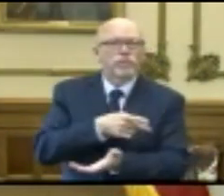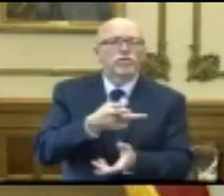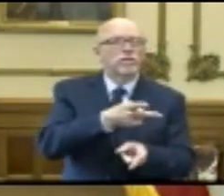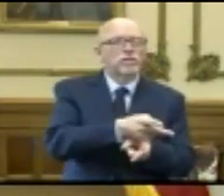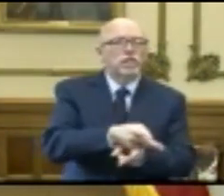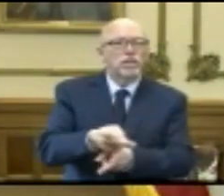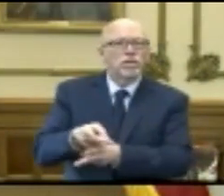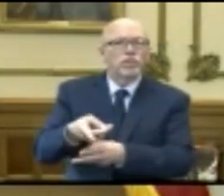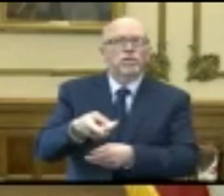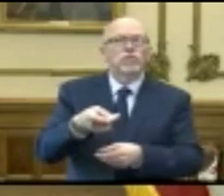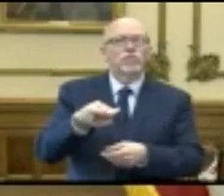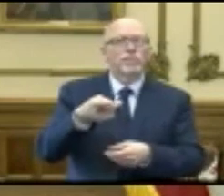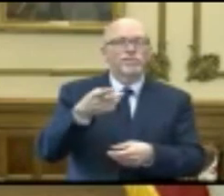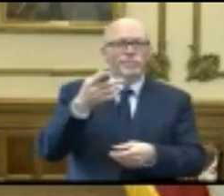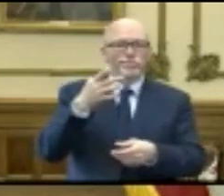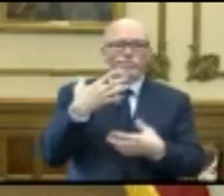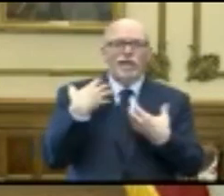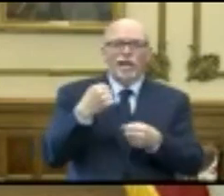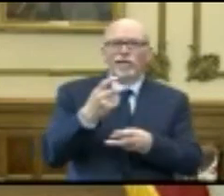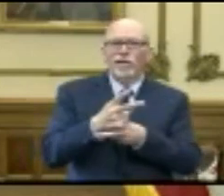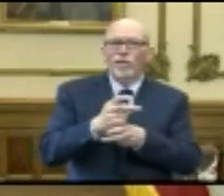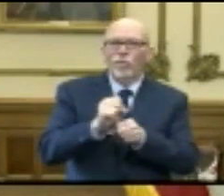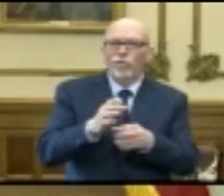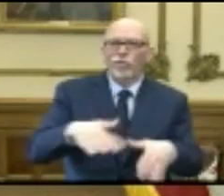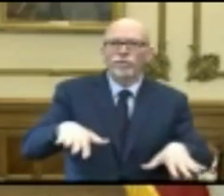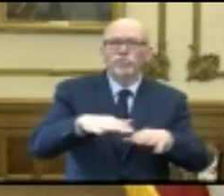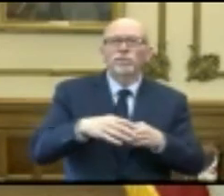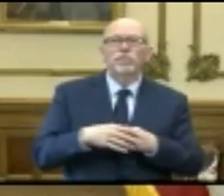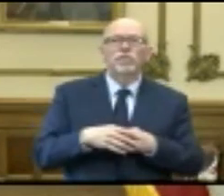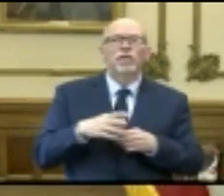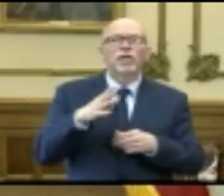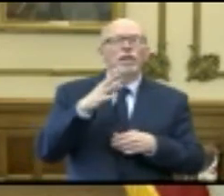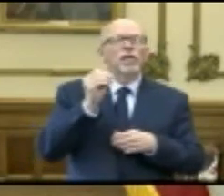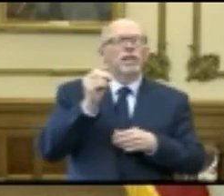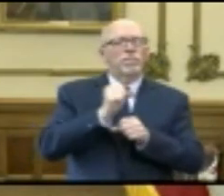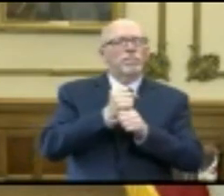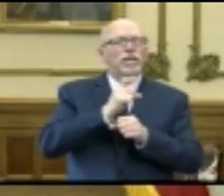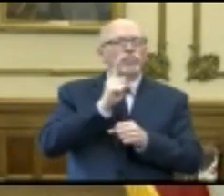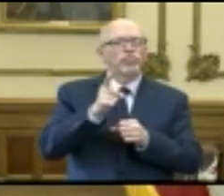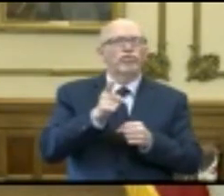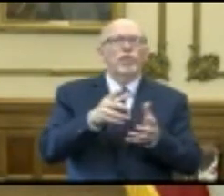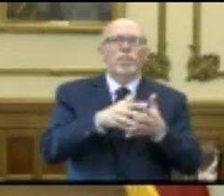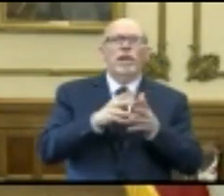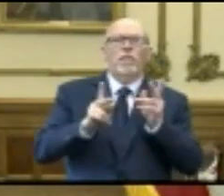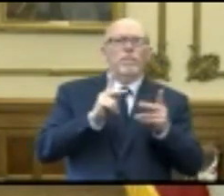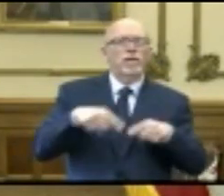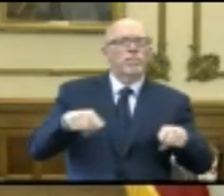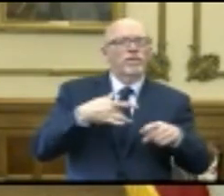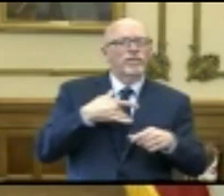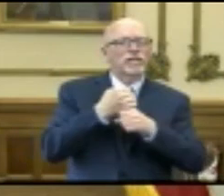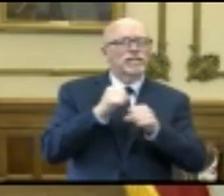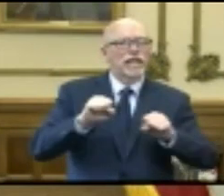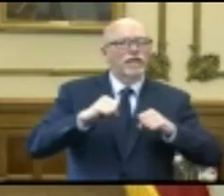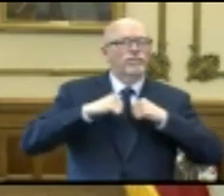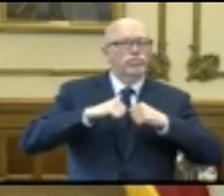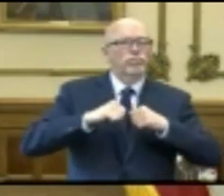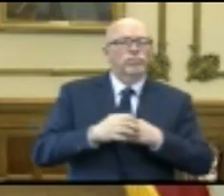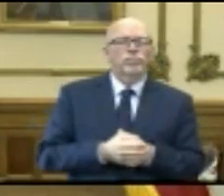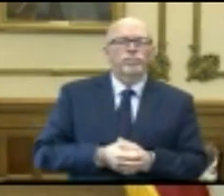of their front-line health care workforce, and to make sure Americans are safe and secure.